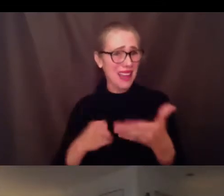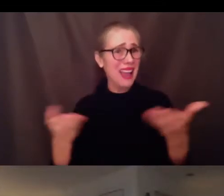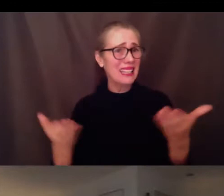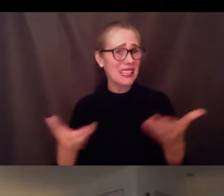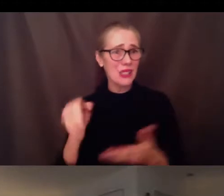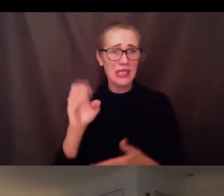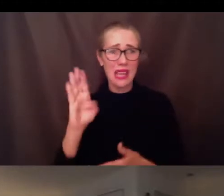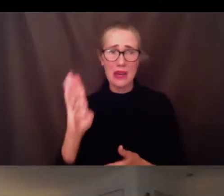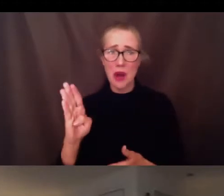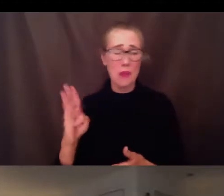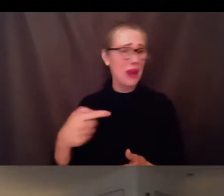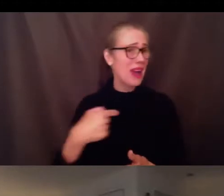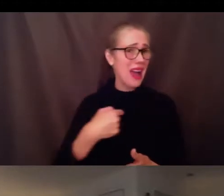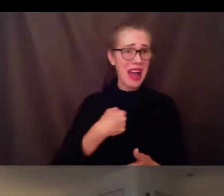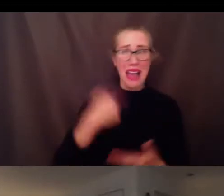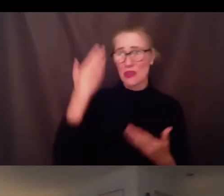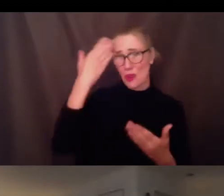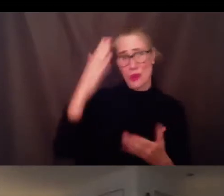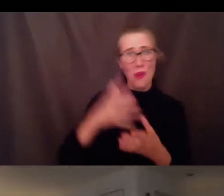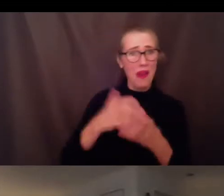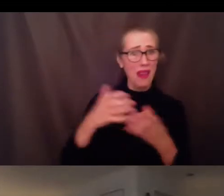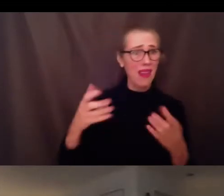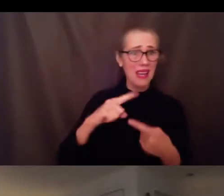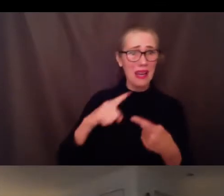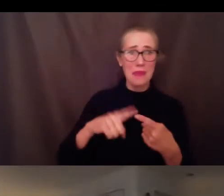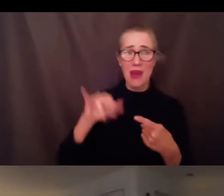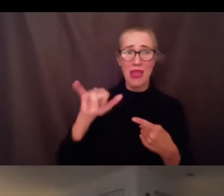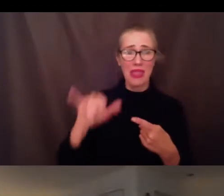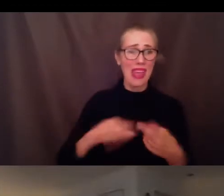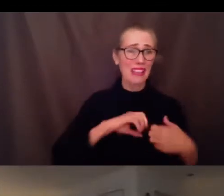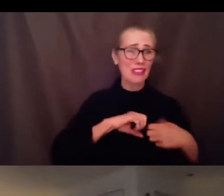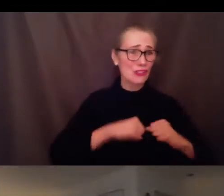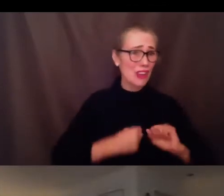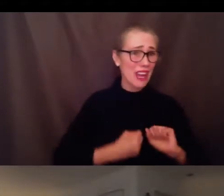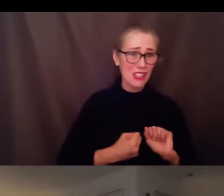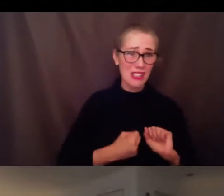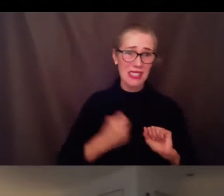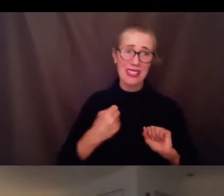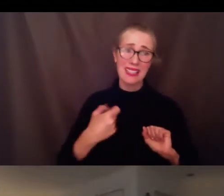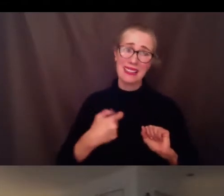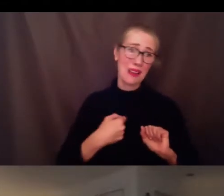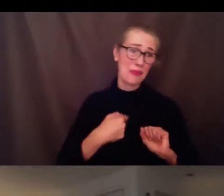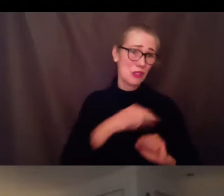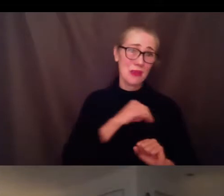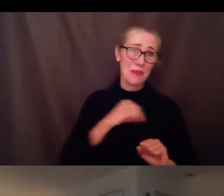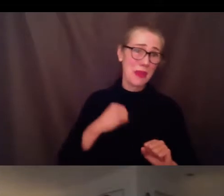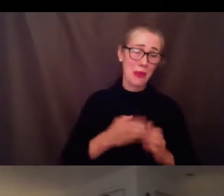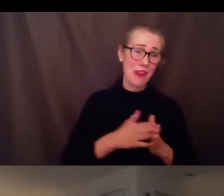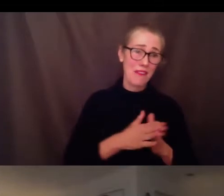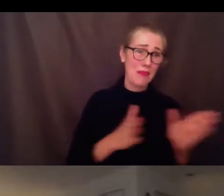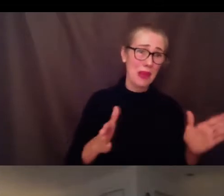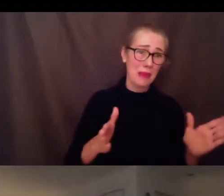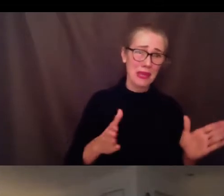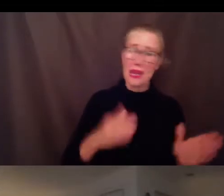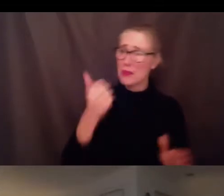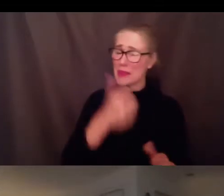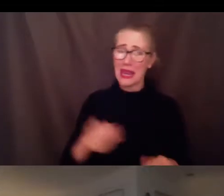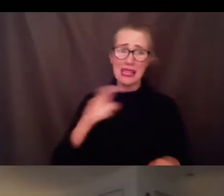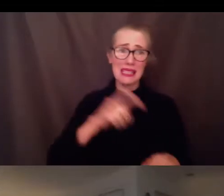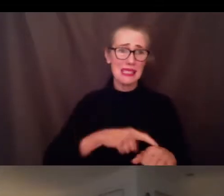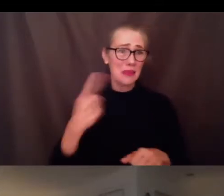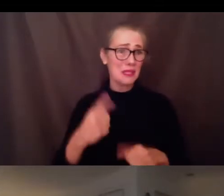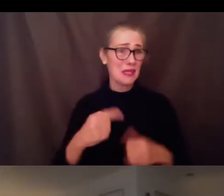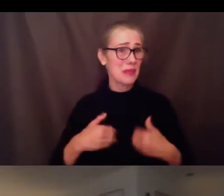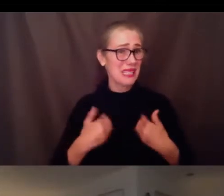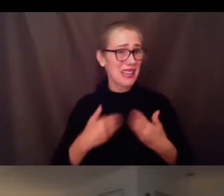tragedy but any time that a young life is cut short it is a strong reminder a mandate that we